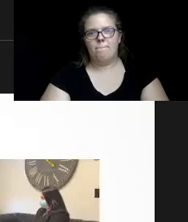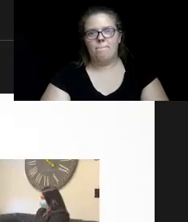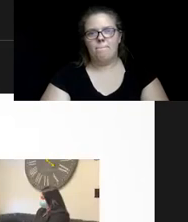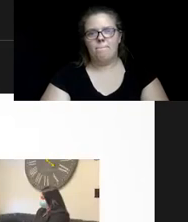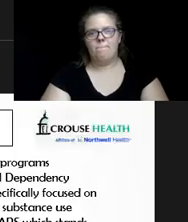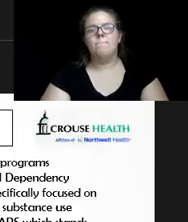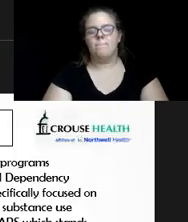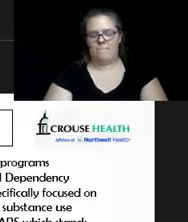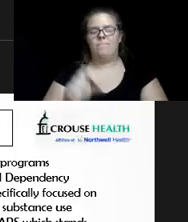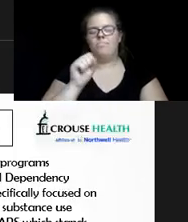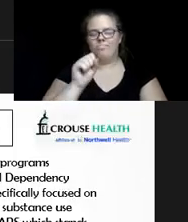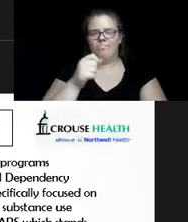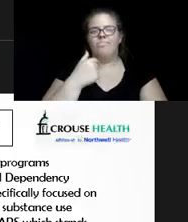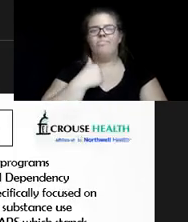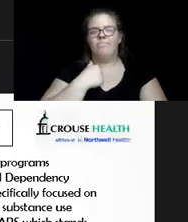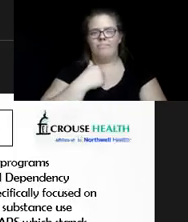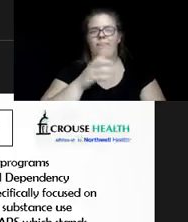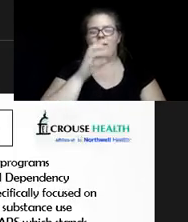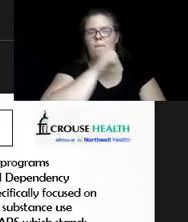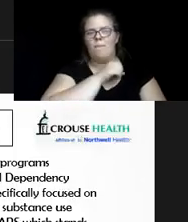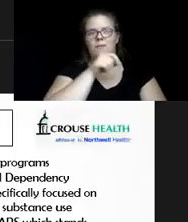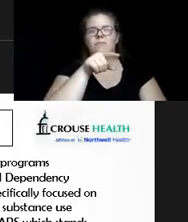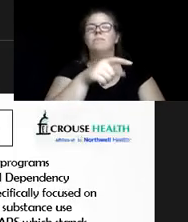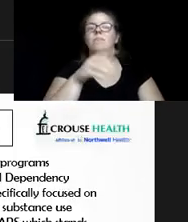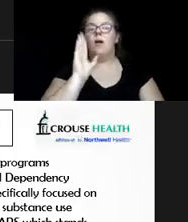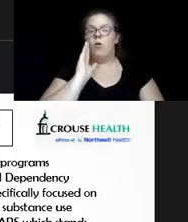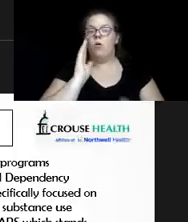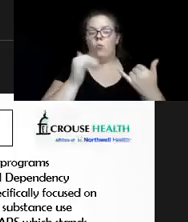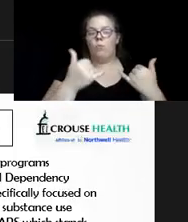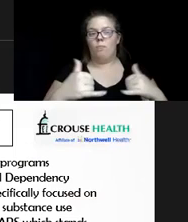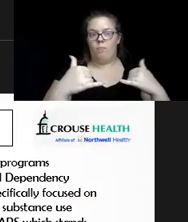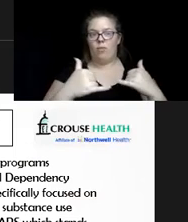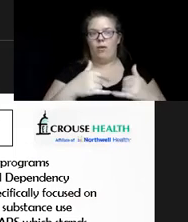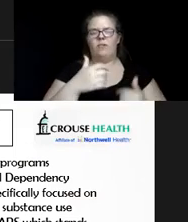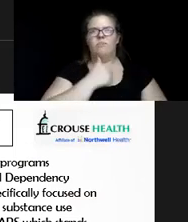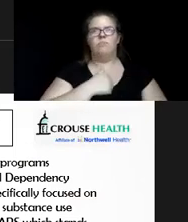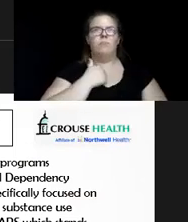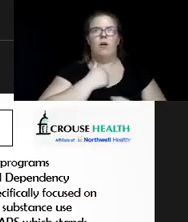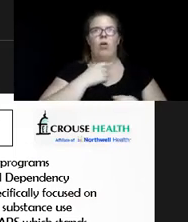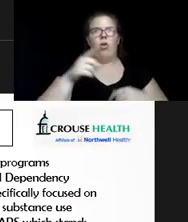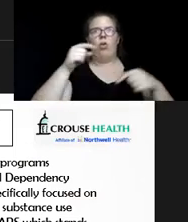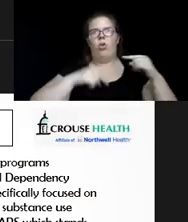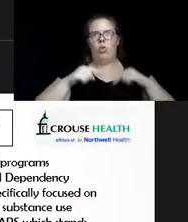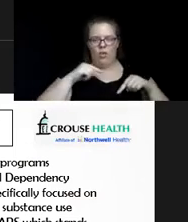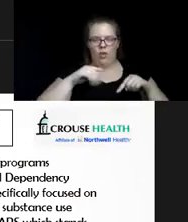I did. I'm going to play that for you. And I apologize. It's a little out of order, but I think it's important.